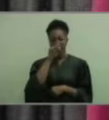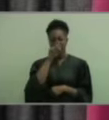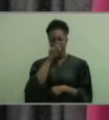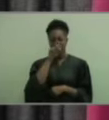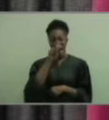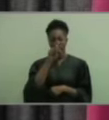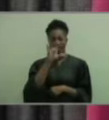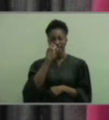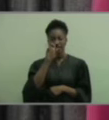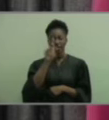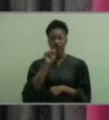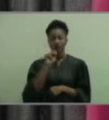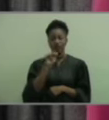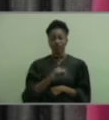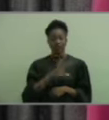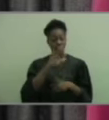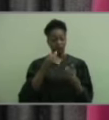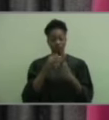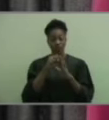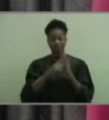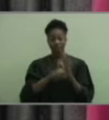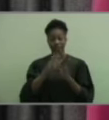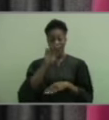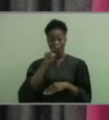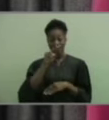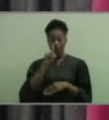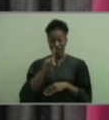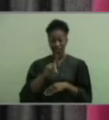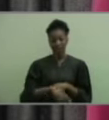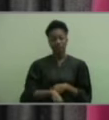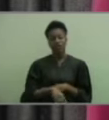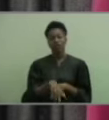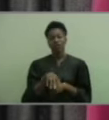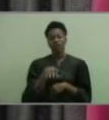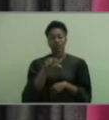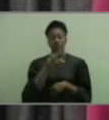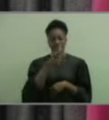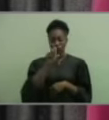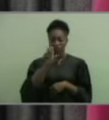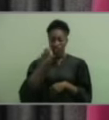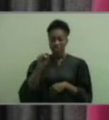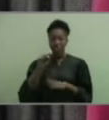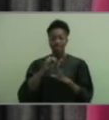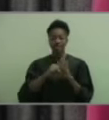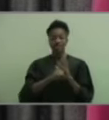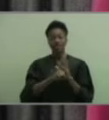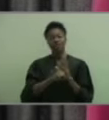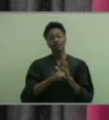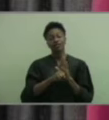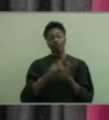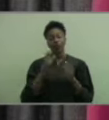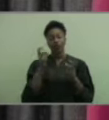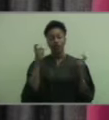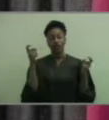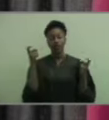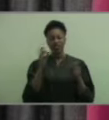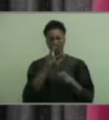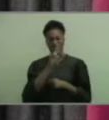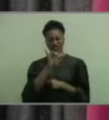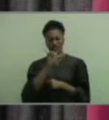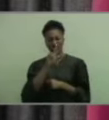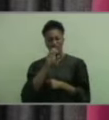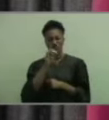scholars, all state band participants, social science fair state winners, the state winner of the digital video